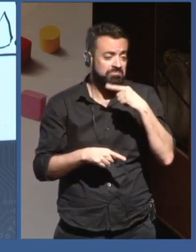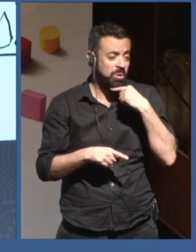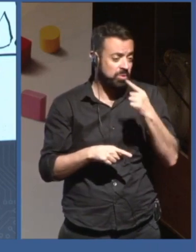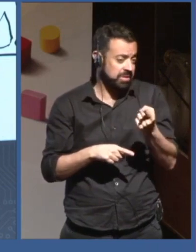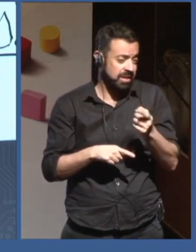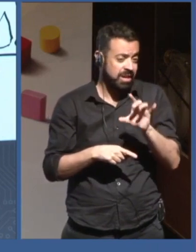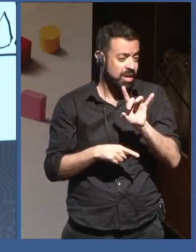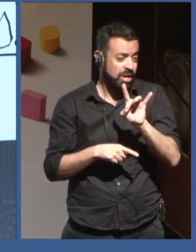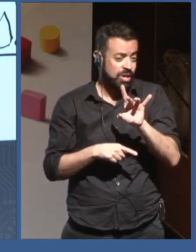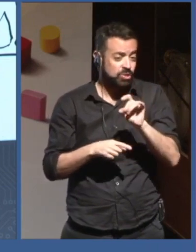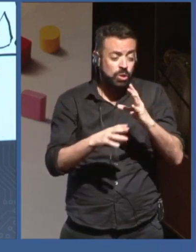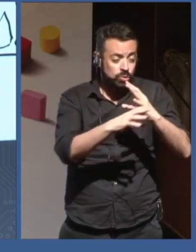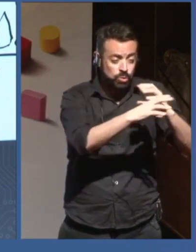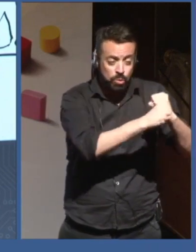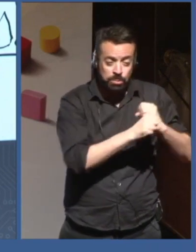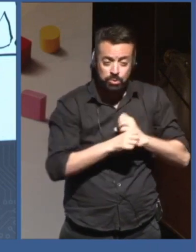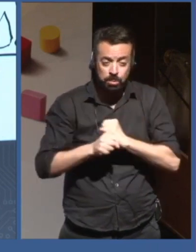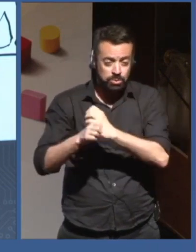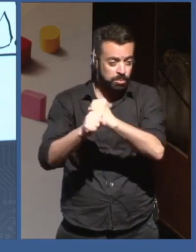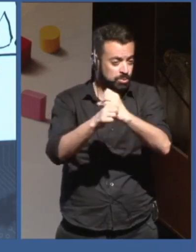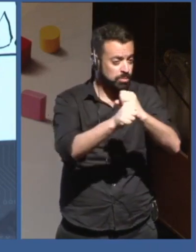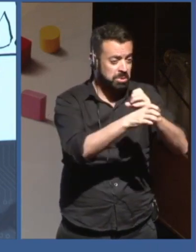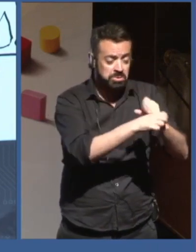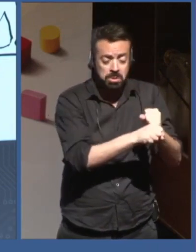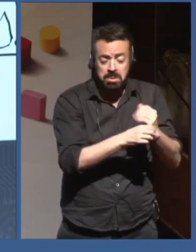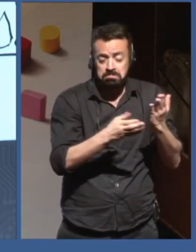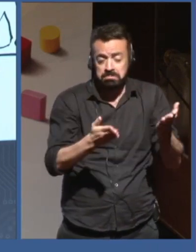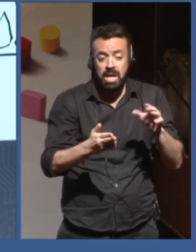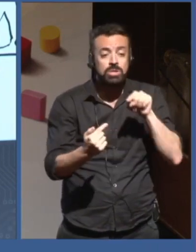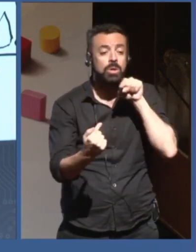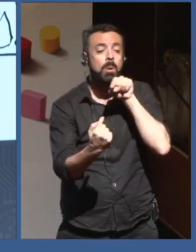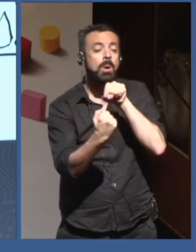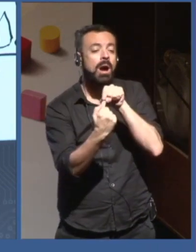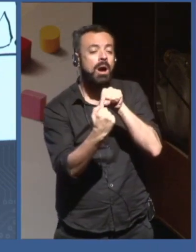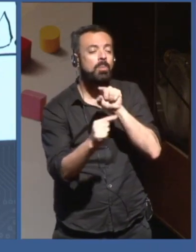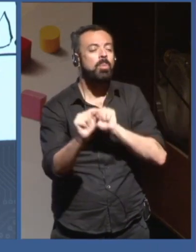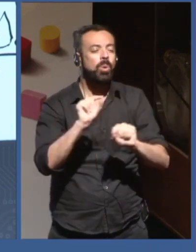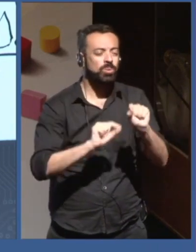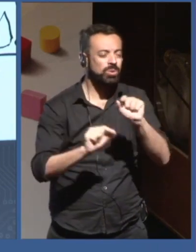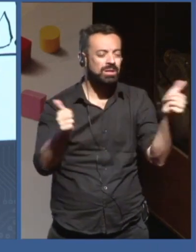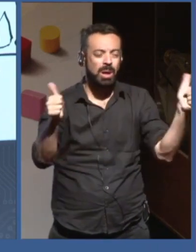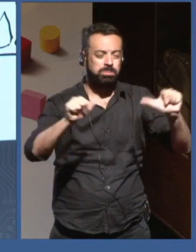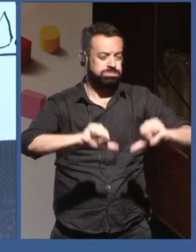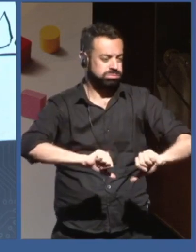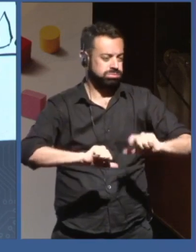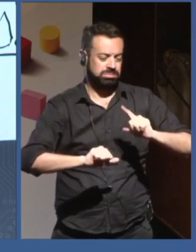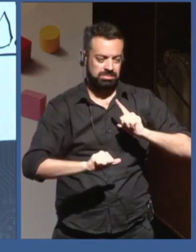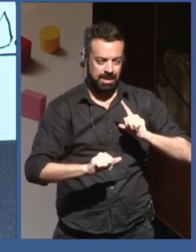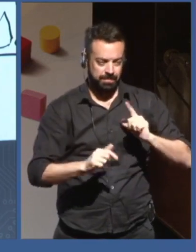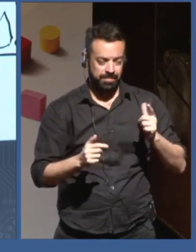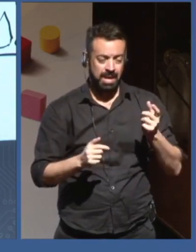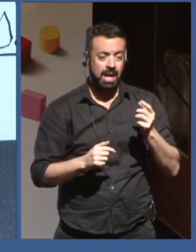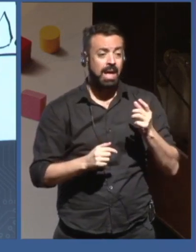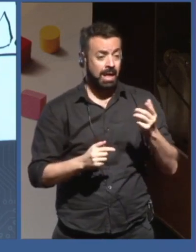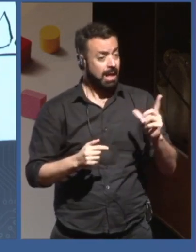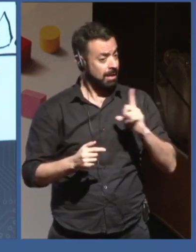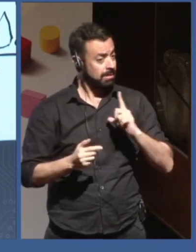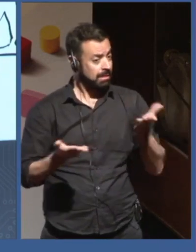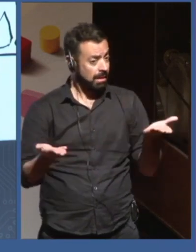sufficient. And indeed, so this is just a small exercise that we did, if you look at the correlation across country